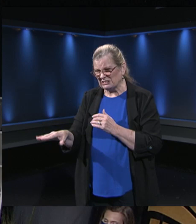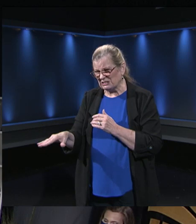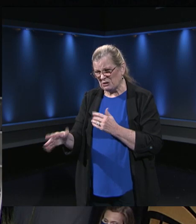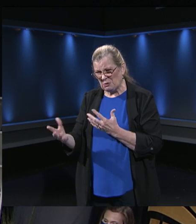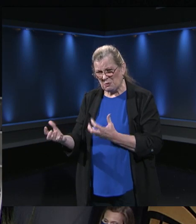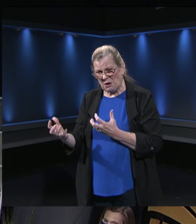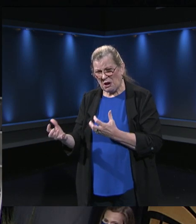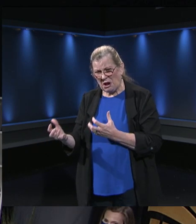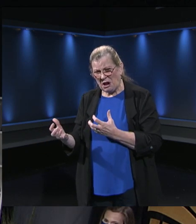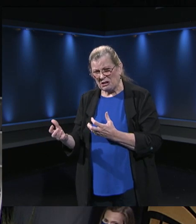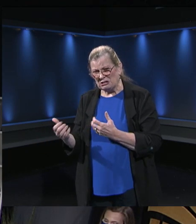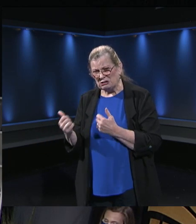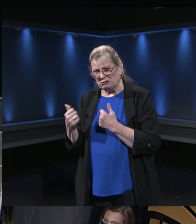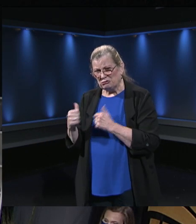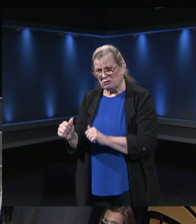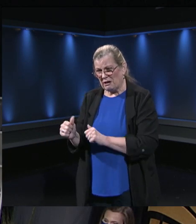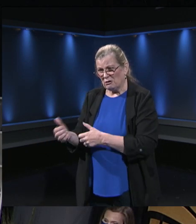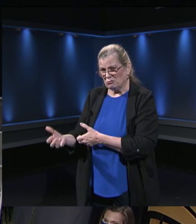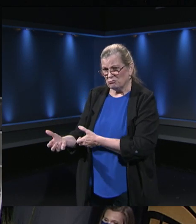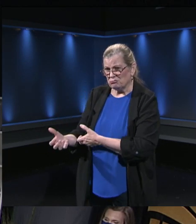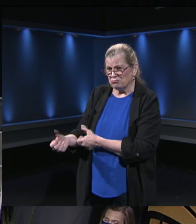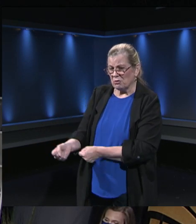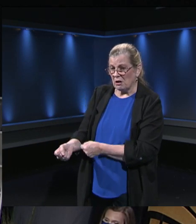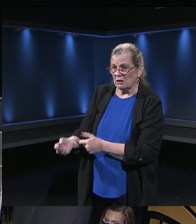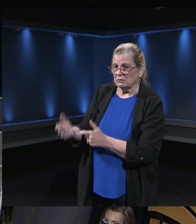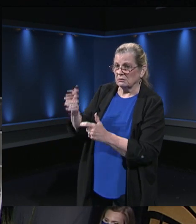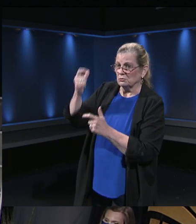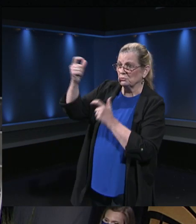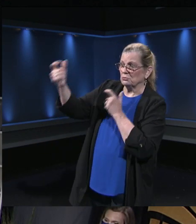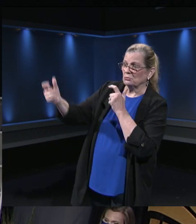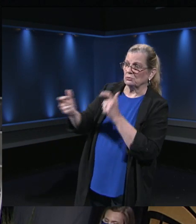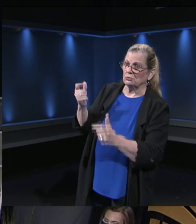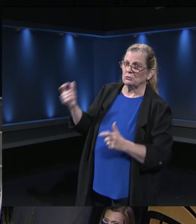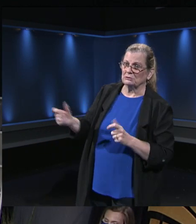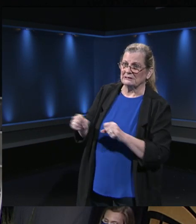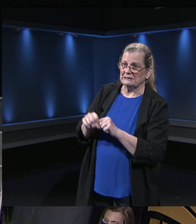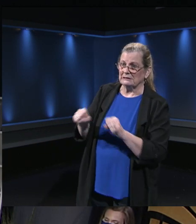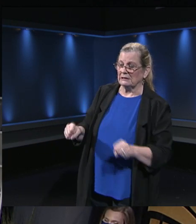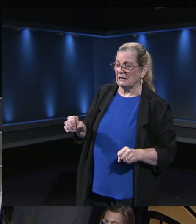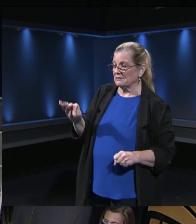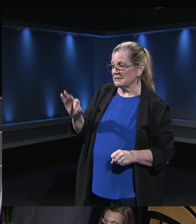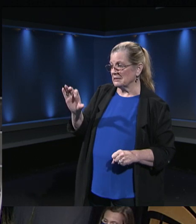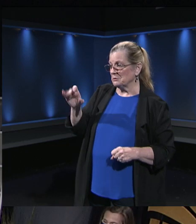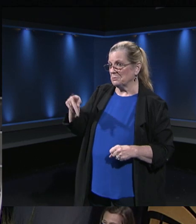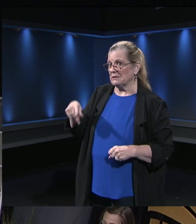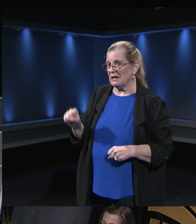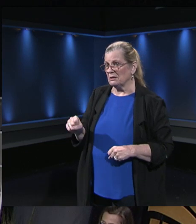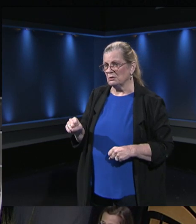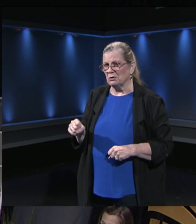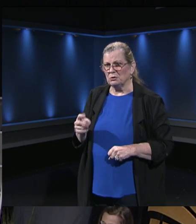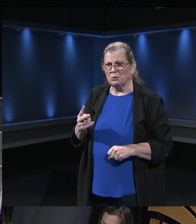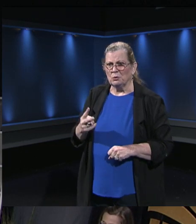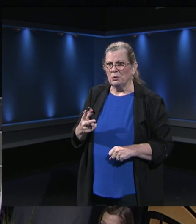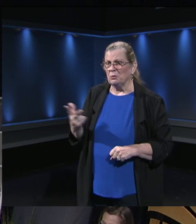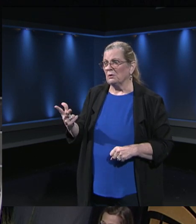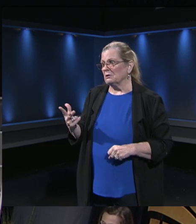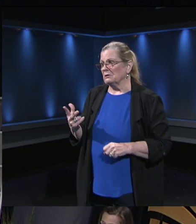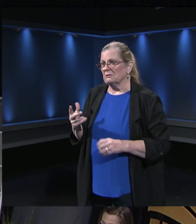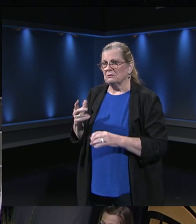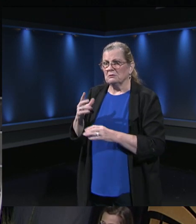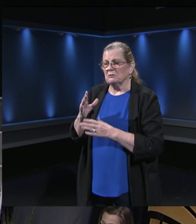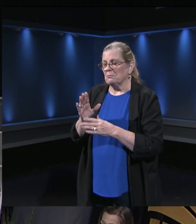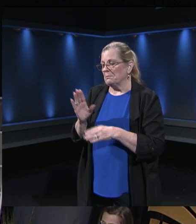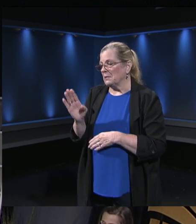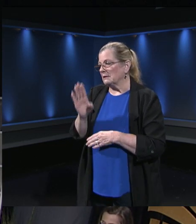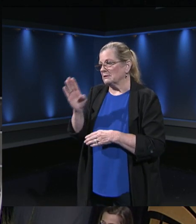trust a massive system? Fairfax is a massive system, $2, $3 billion, you know, budget every year,